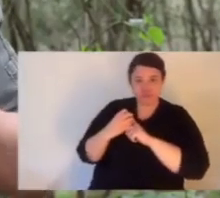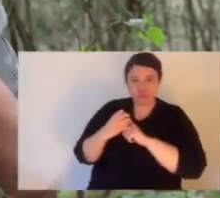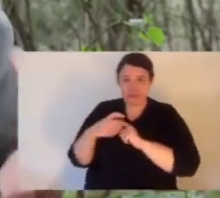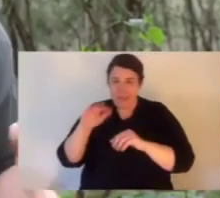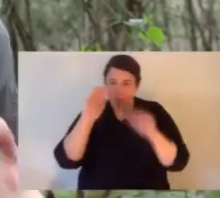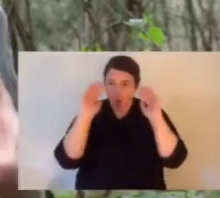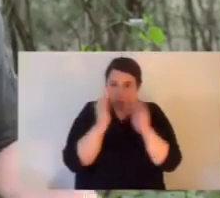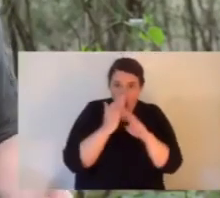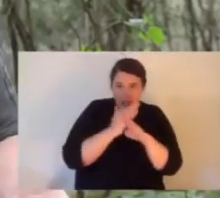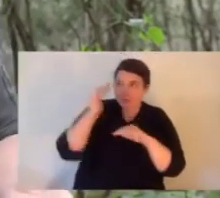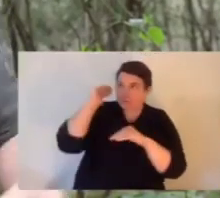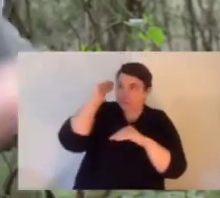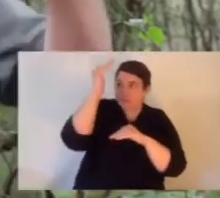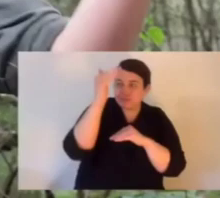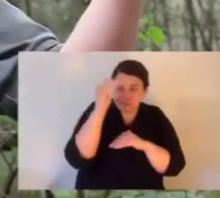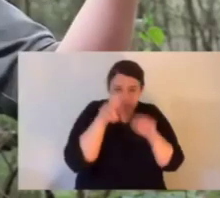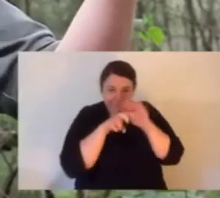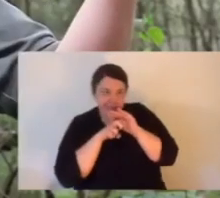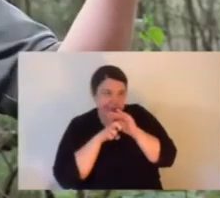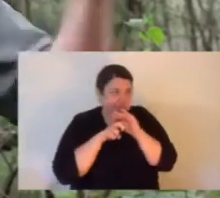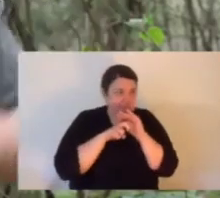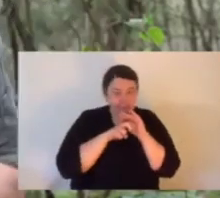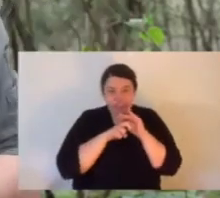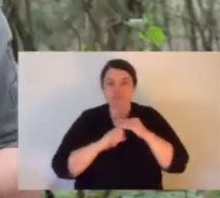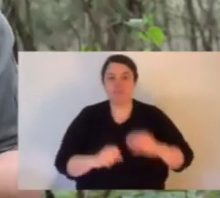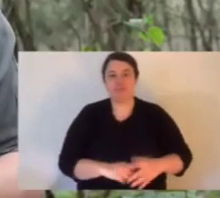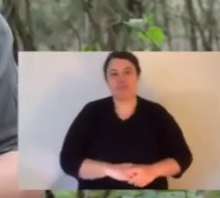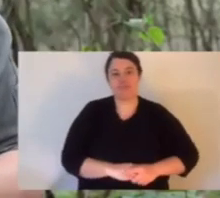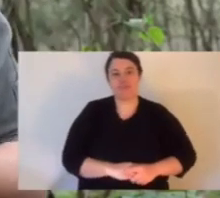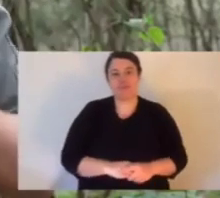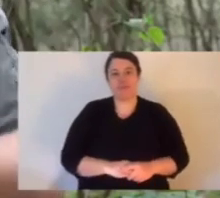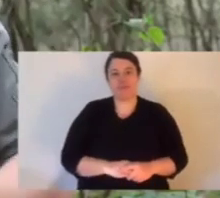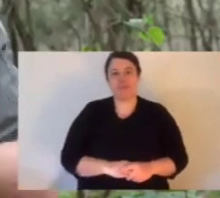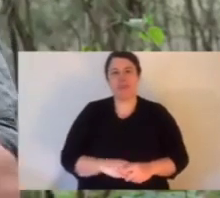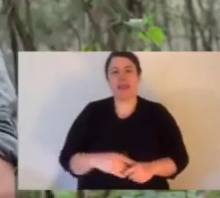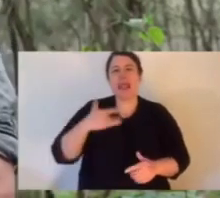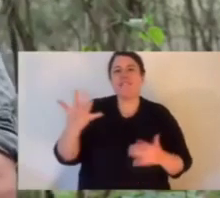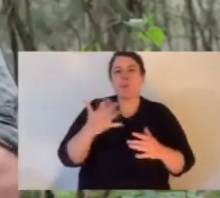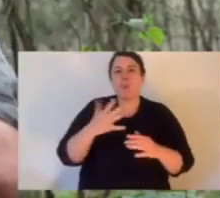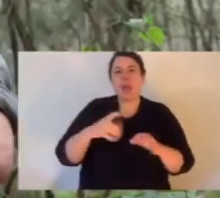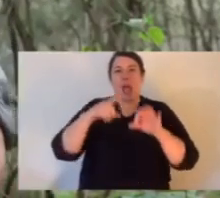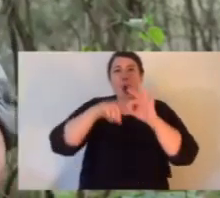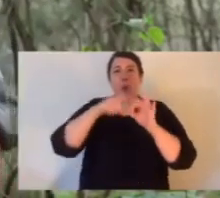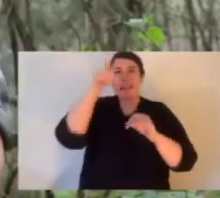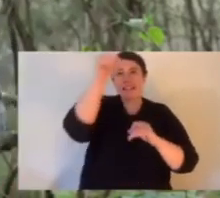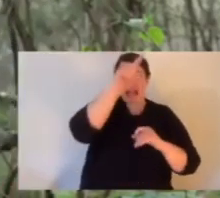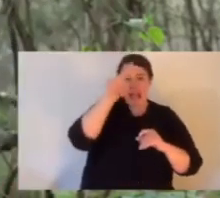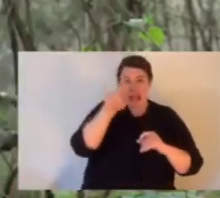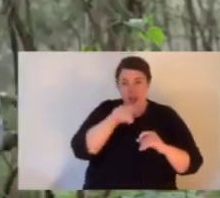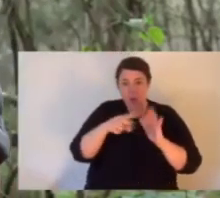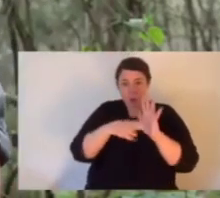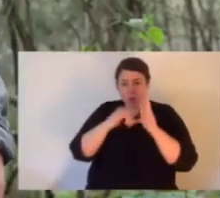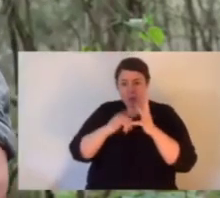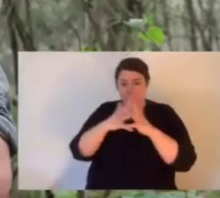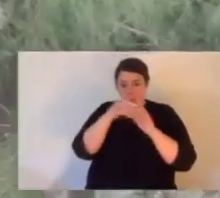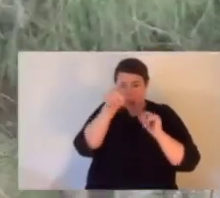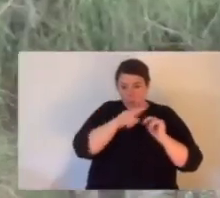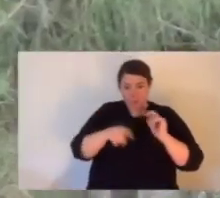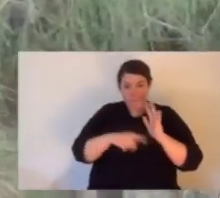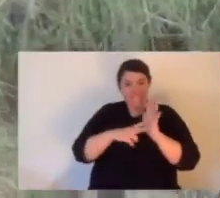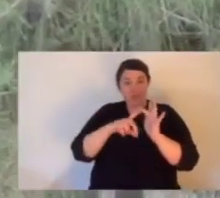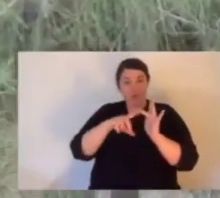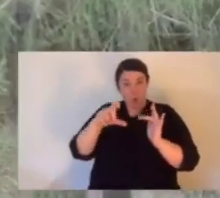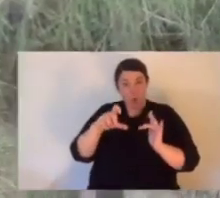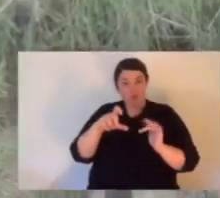it and provide shelter for them from the rain, from the heat and from predators. They use rocky nooks and crannies and